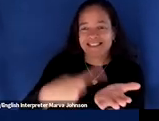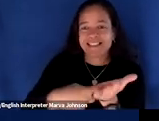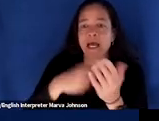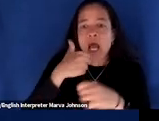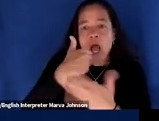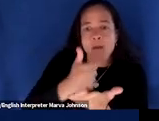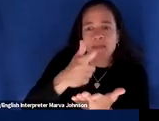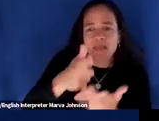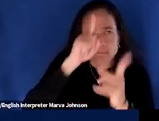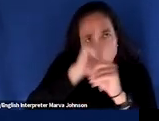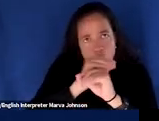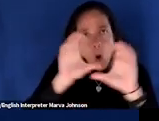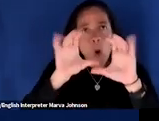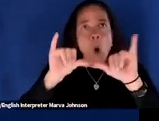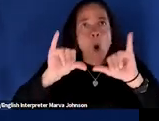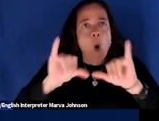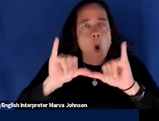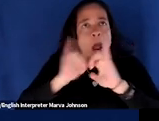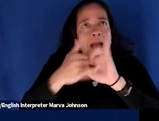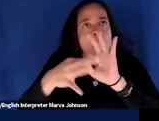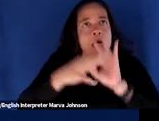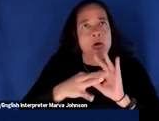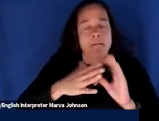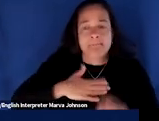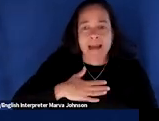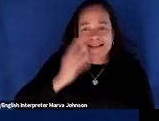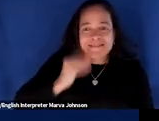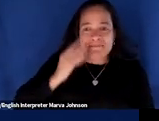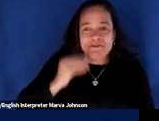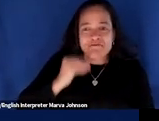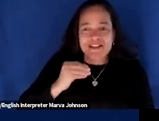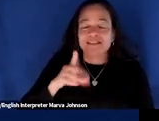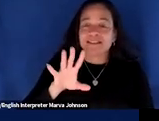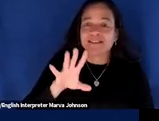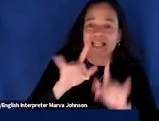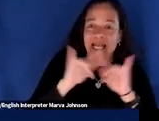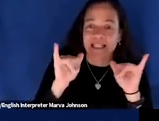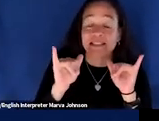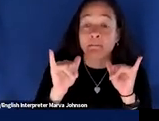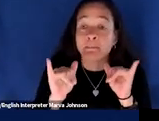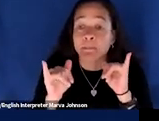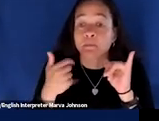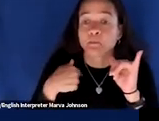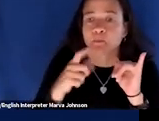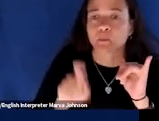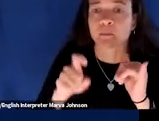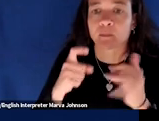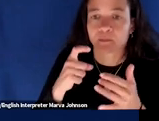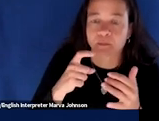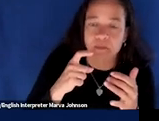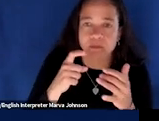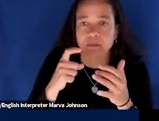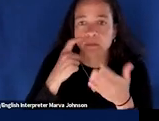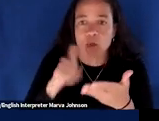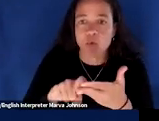climate change in their lived experience but we have to acknowledge you know and this is the hard part we're currently doing this in a